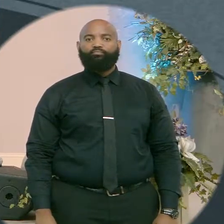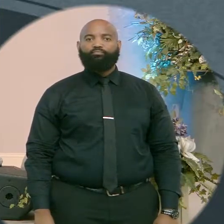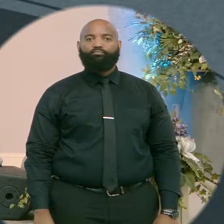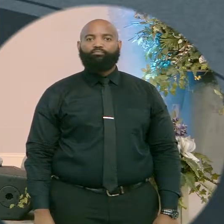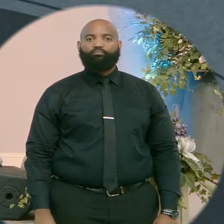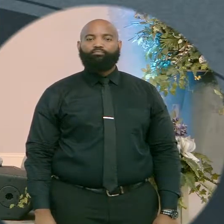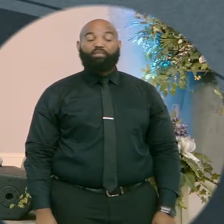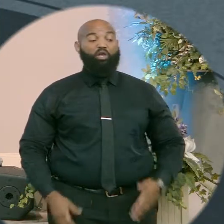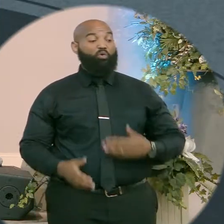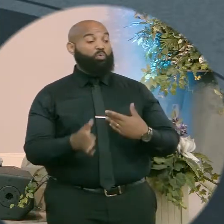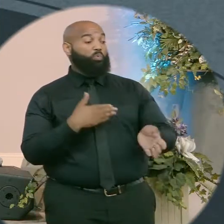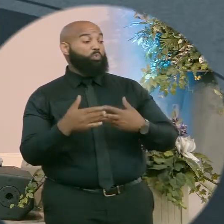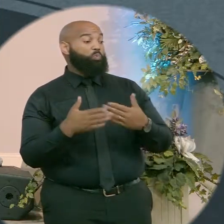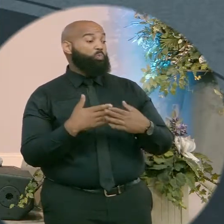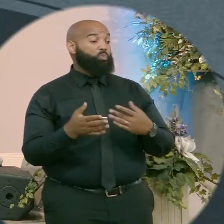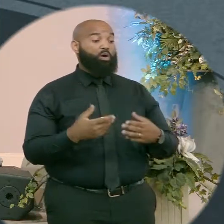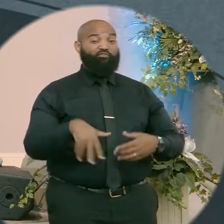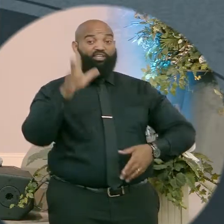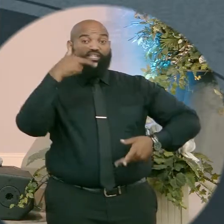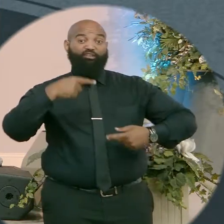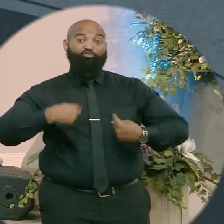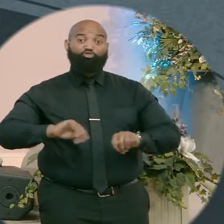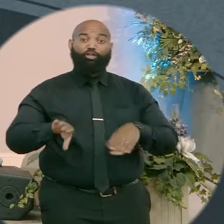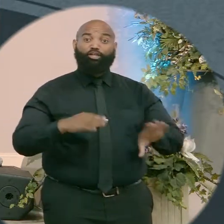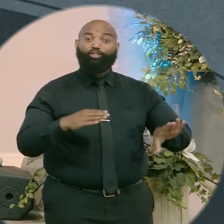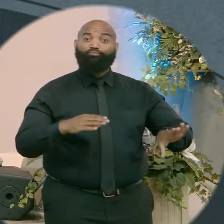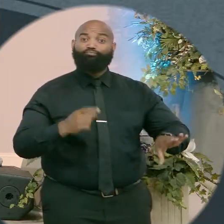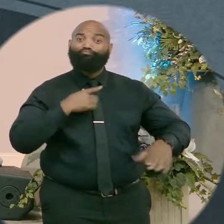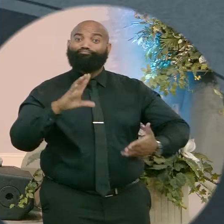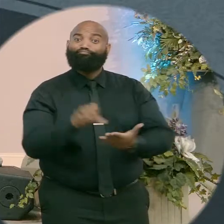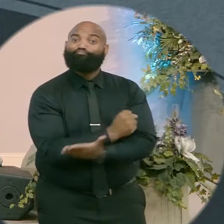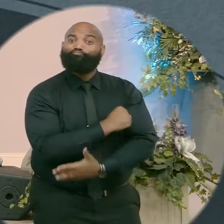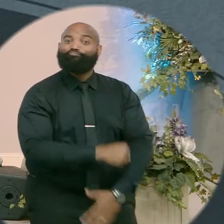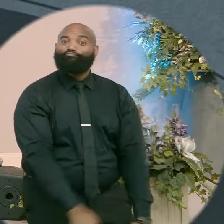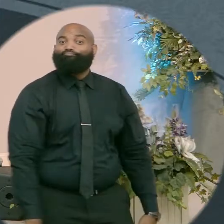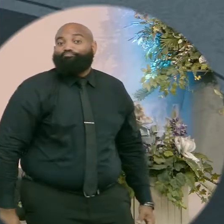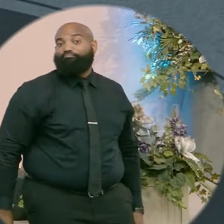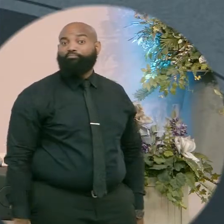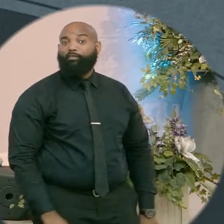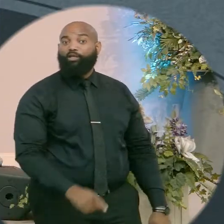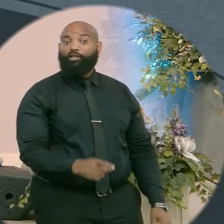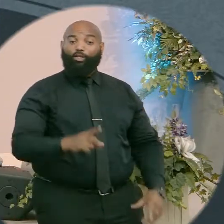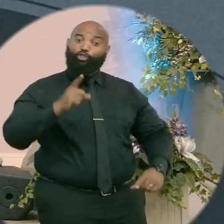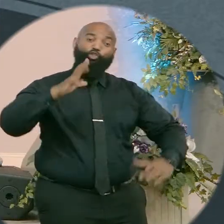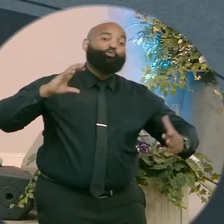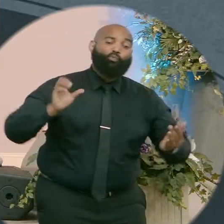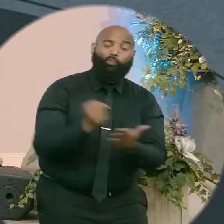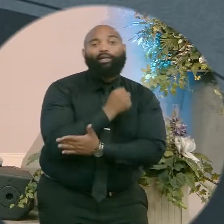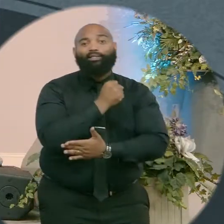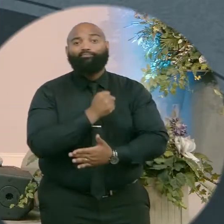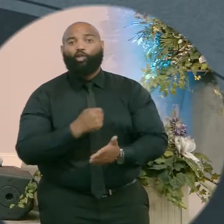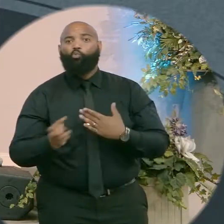Doesn't matter what the weapon is, I win. Doesn't matter what the weapon is, you win.